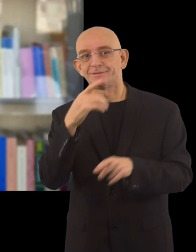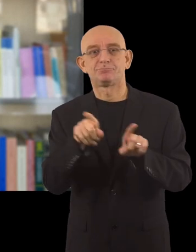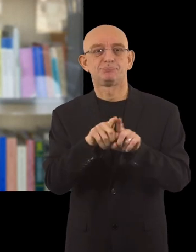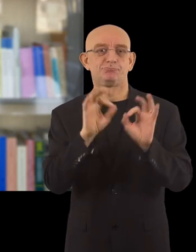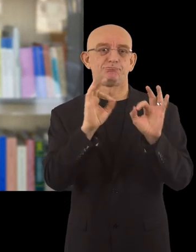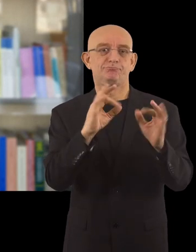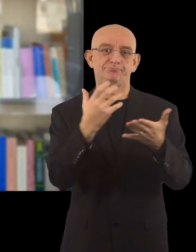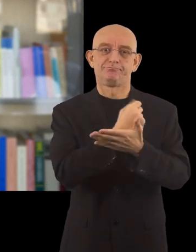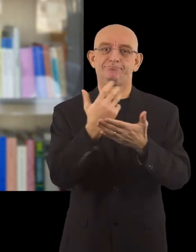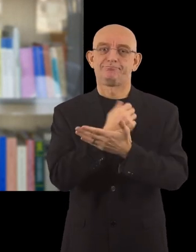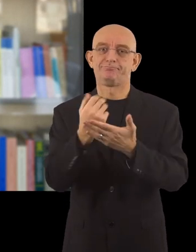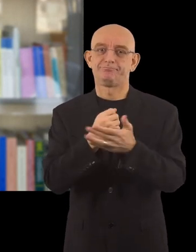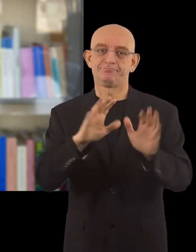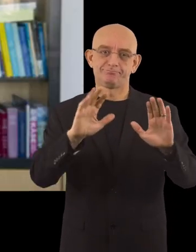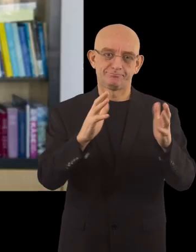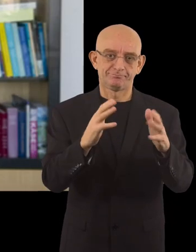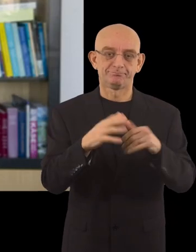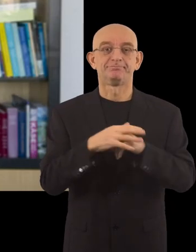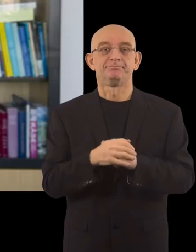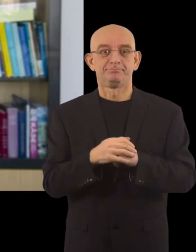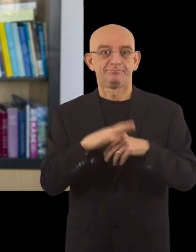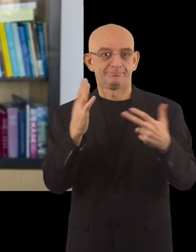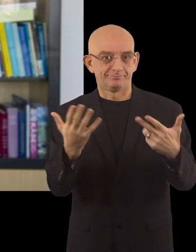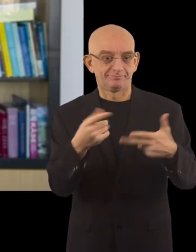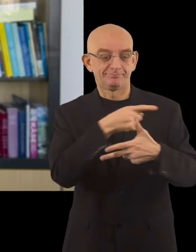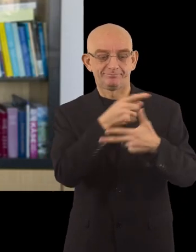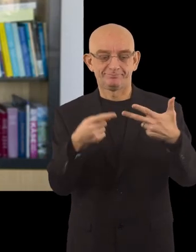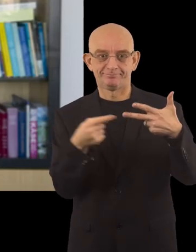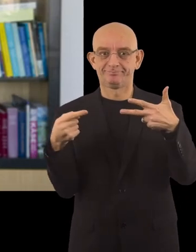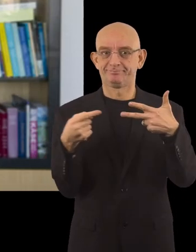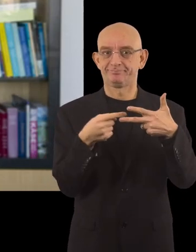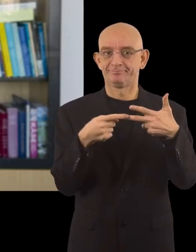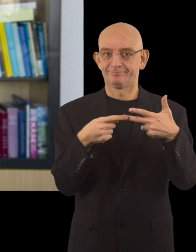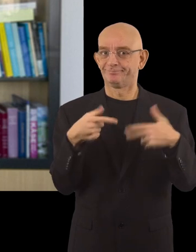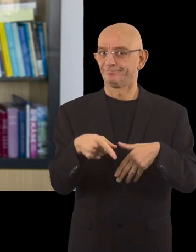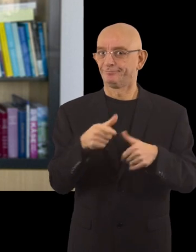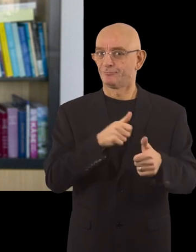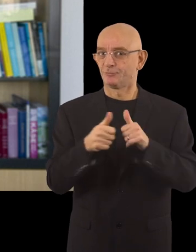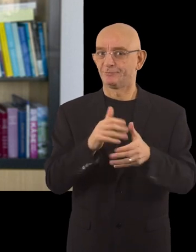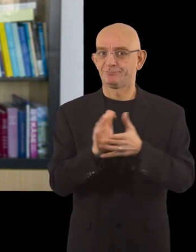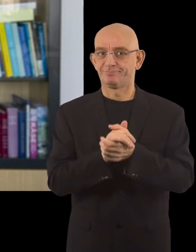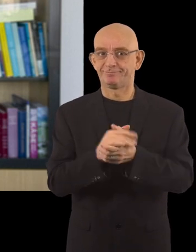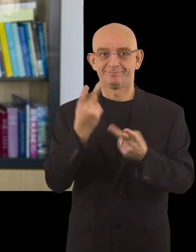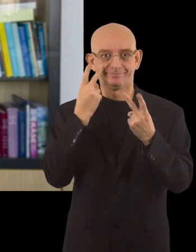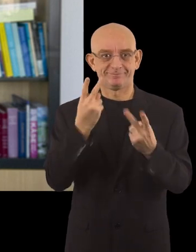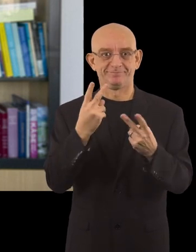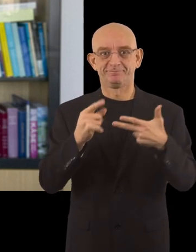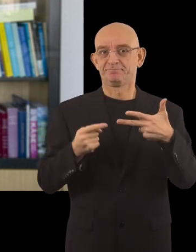for their well-deserved awards. Let us start now with the top three of this year's competition.